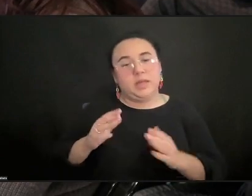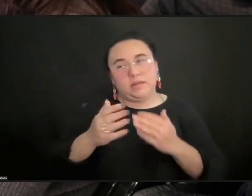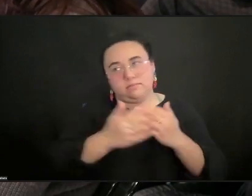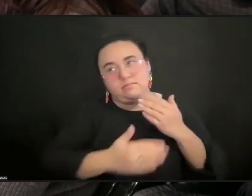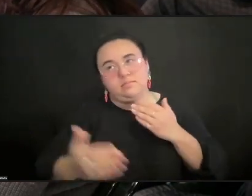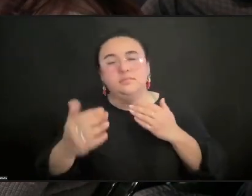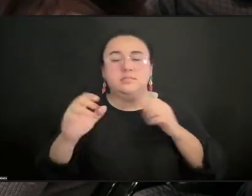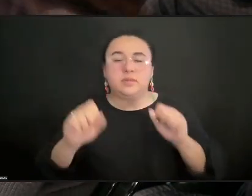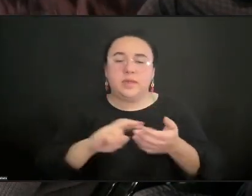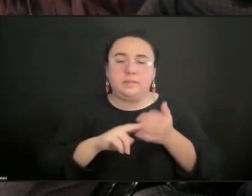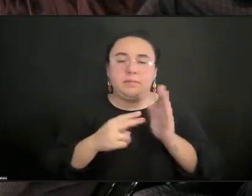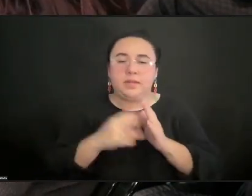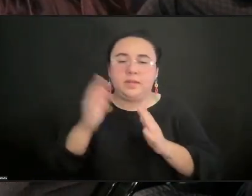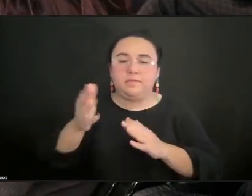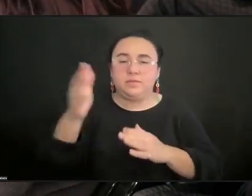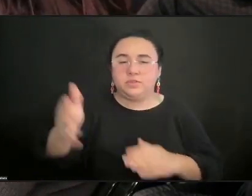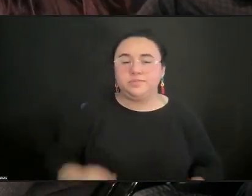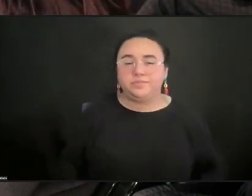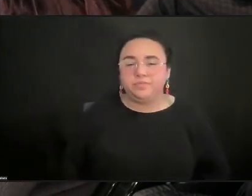Thank you, Linda.